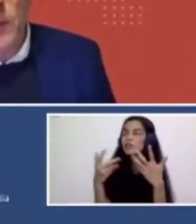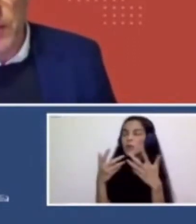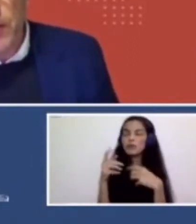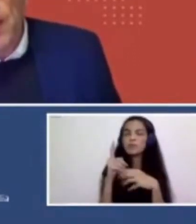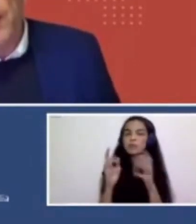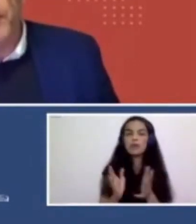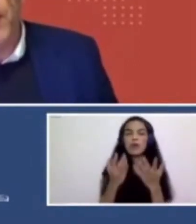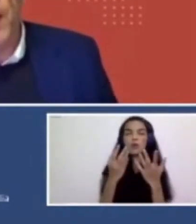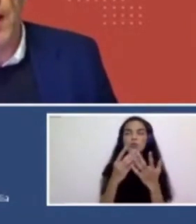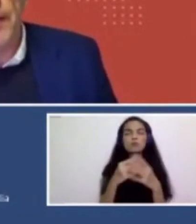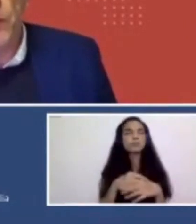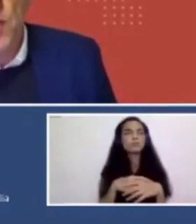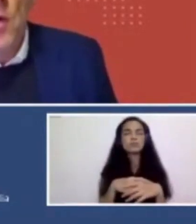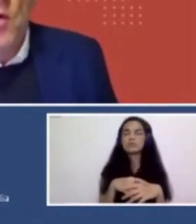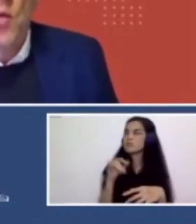It's all arguments. Um,